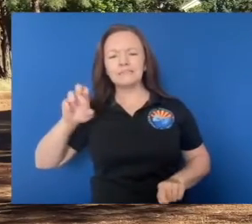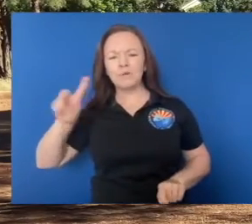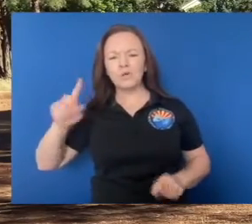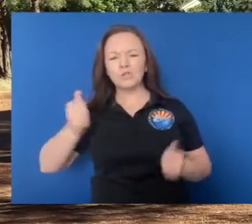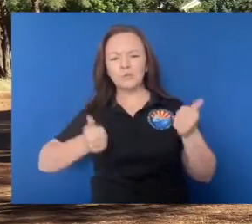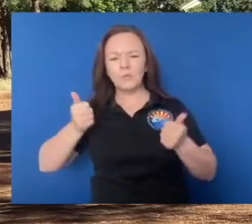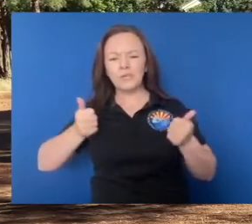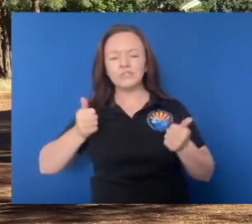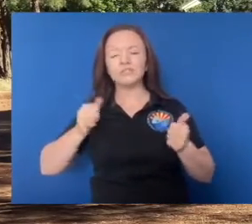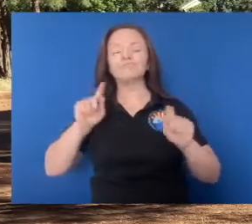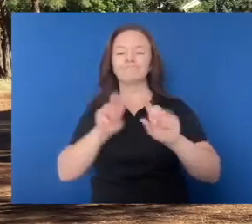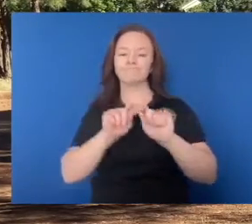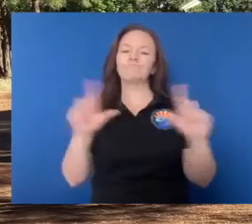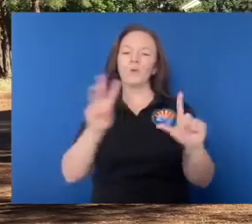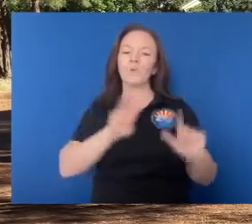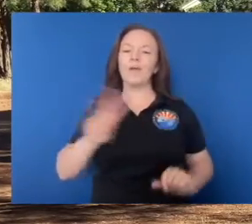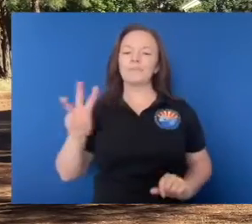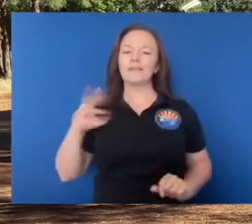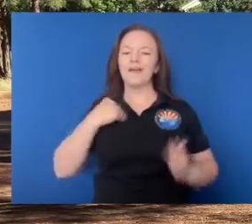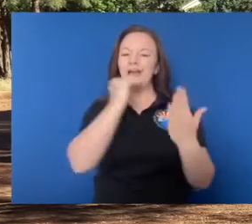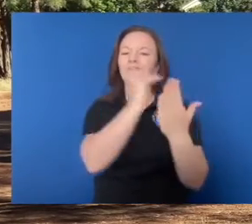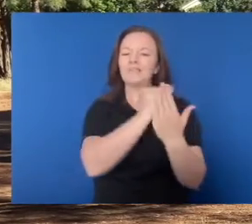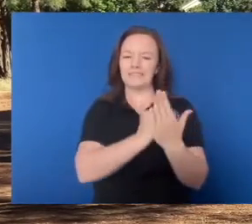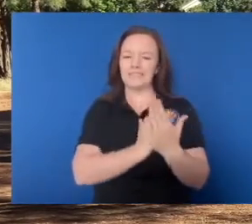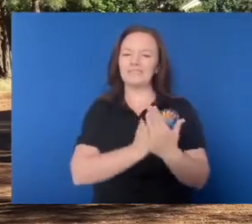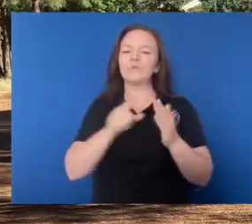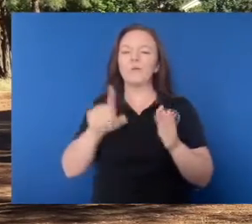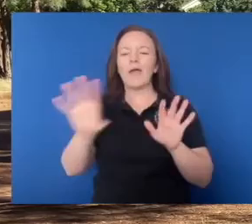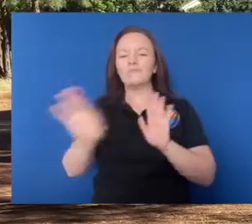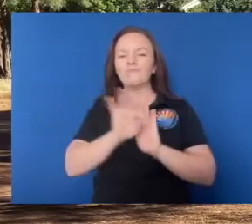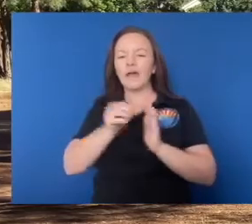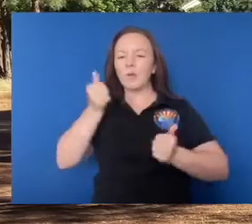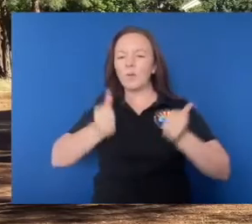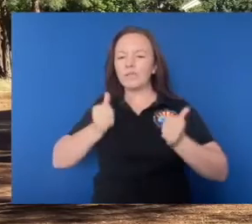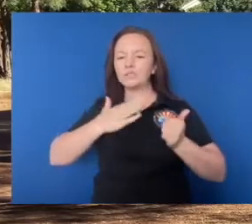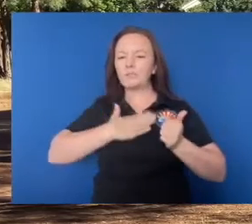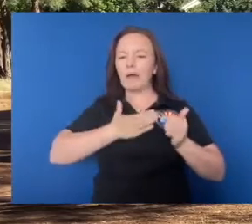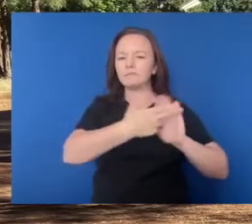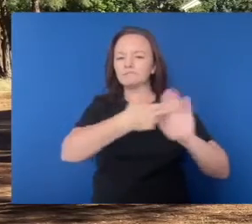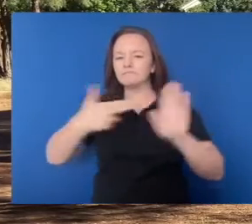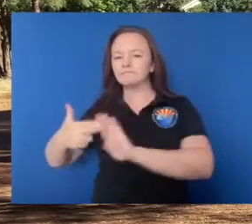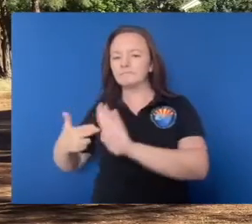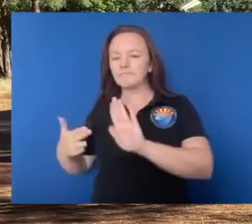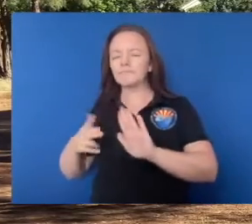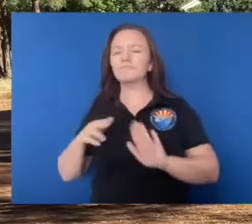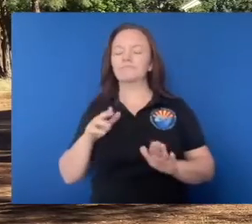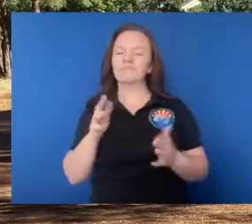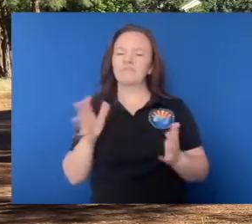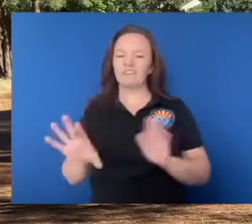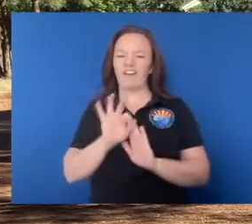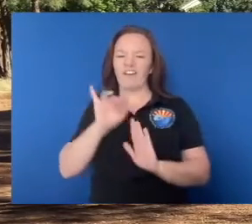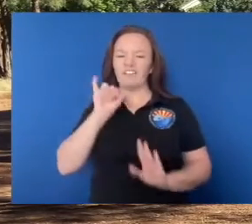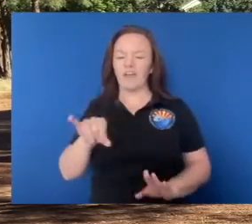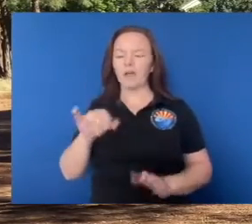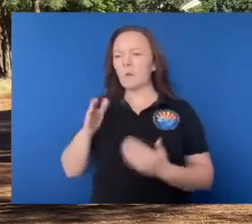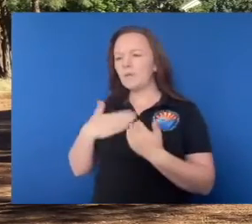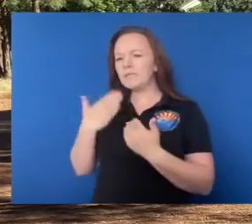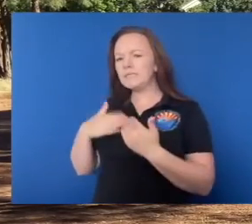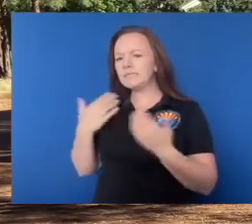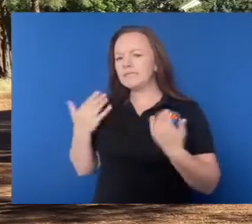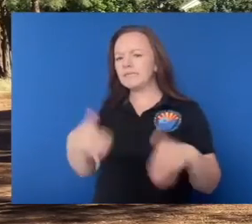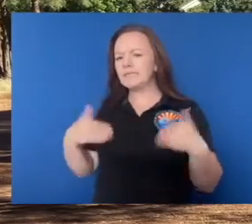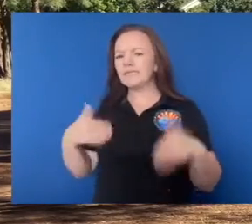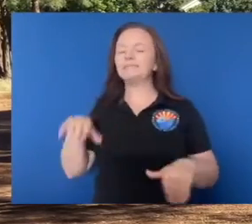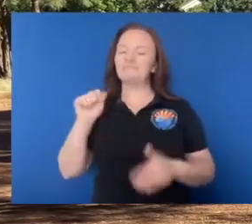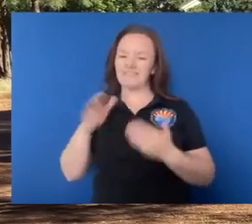developed campgrounds in there. That way it's safe. I encourage everybody to get on that website and look at that. How easy. Exactly. Very easy.